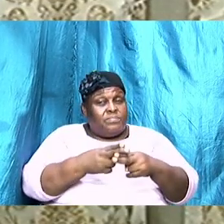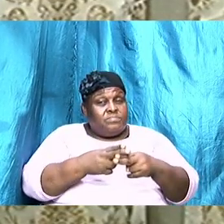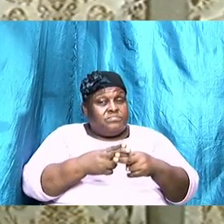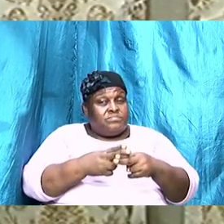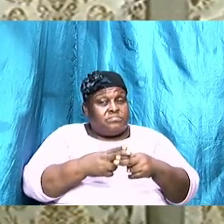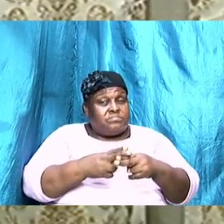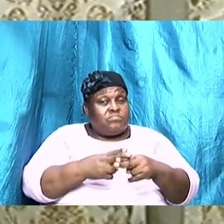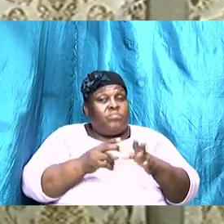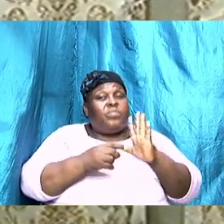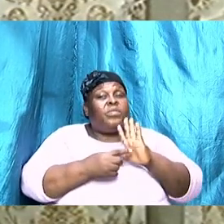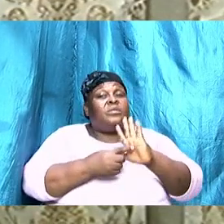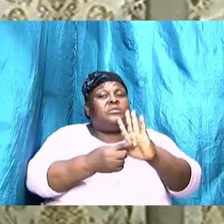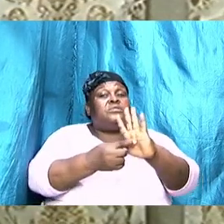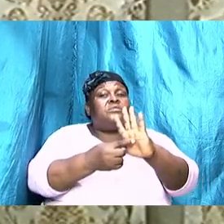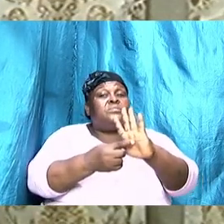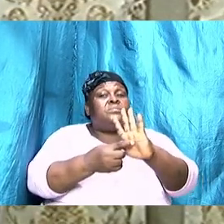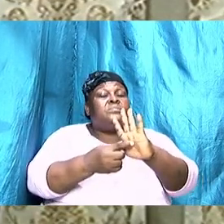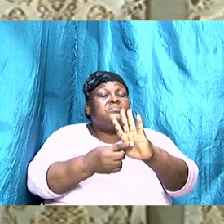shows